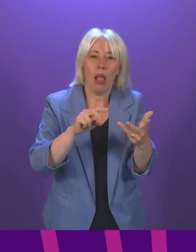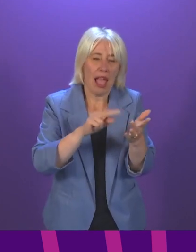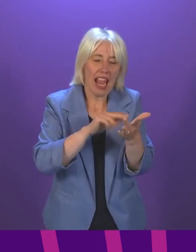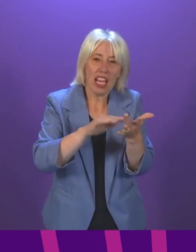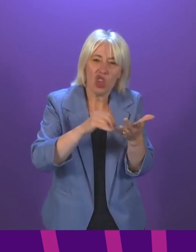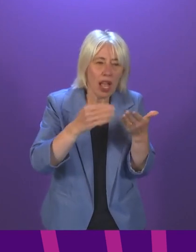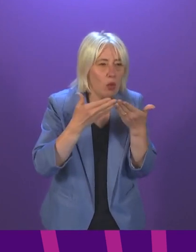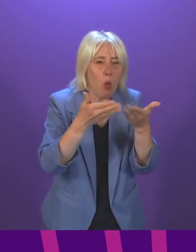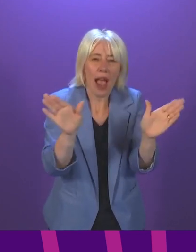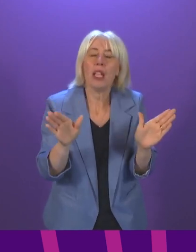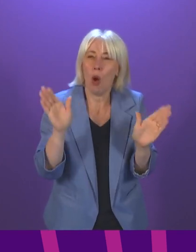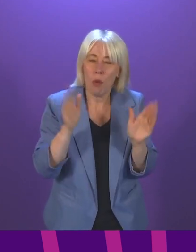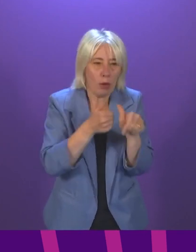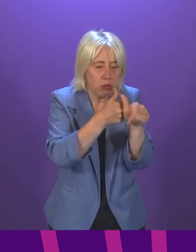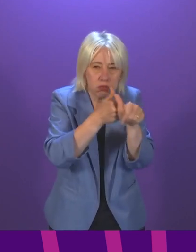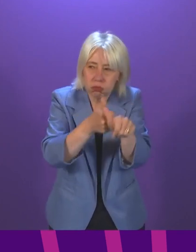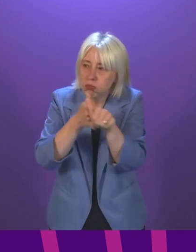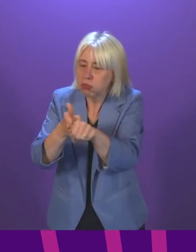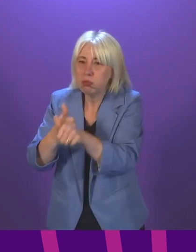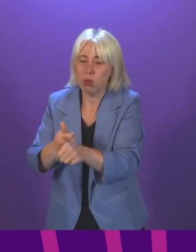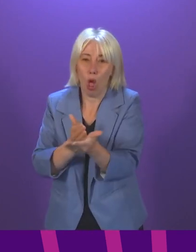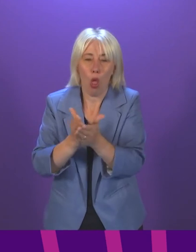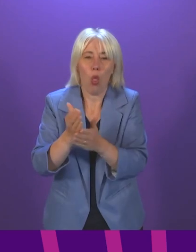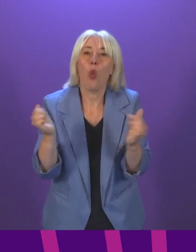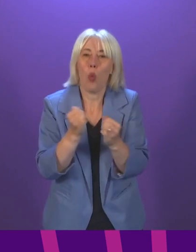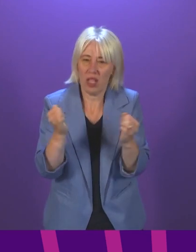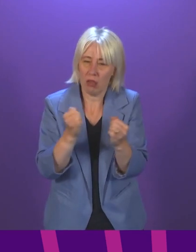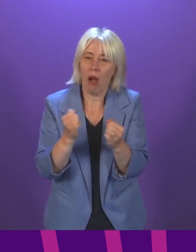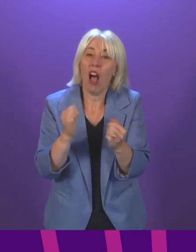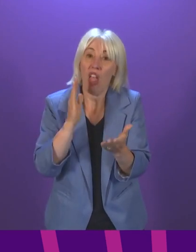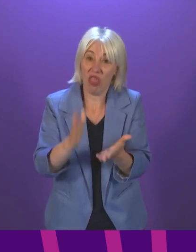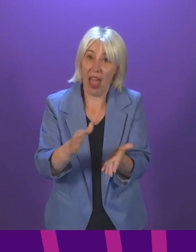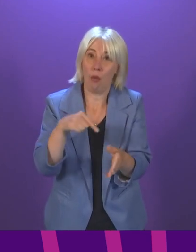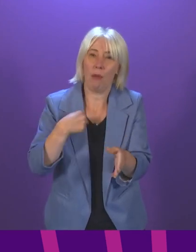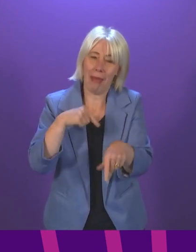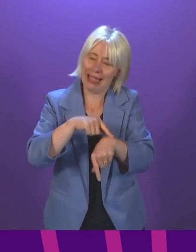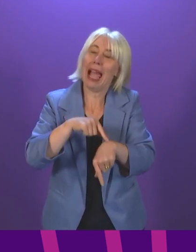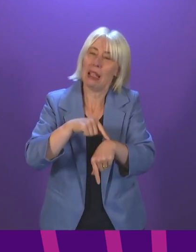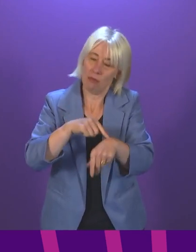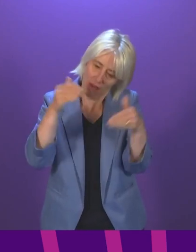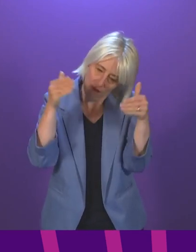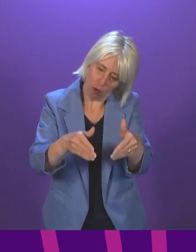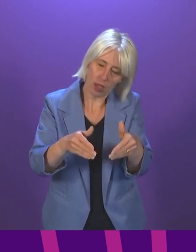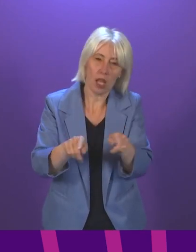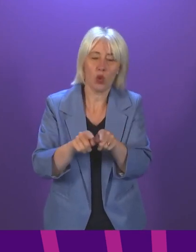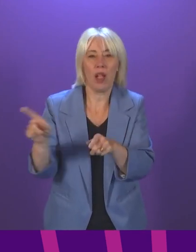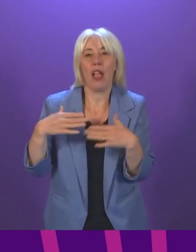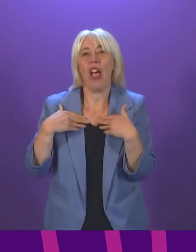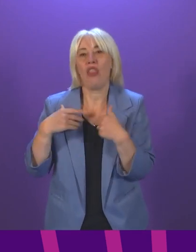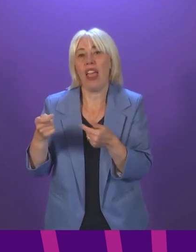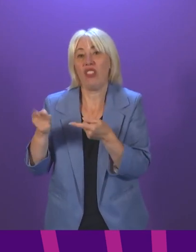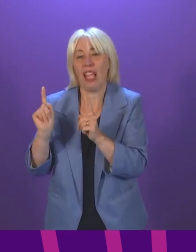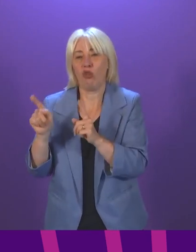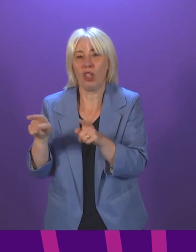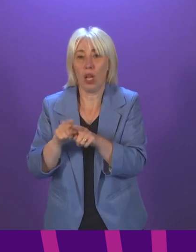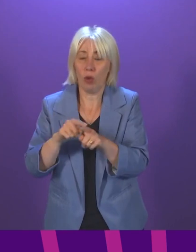social care services every day over this winter period. That will occupy my time. It will occupy the health secretary's time and it will occupy the